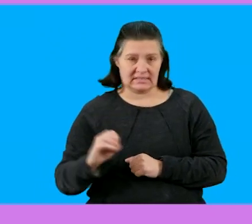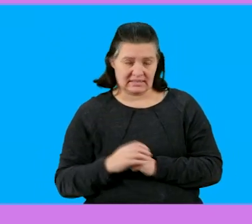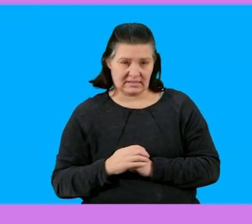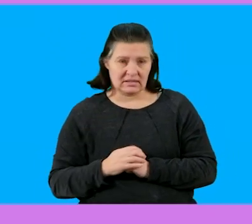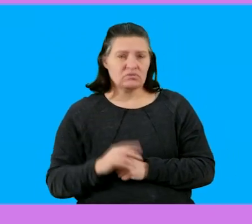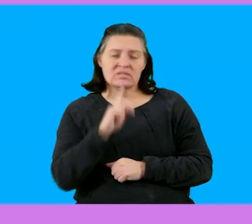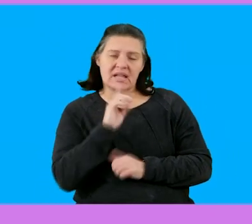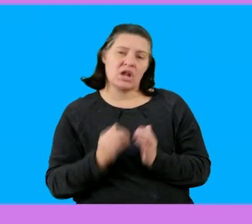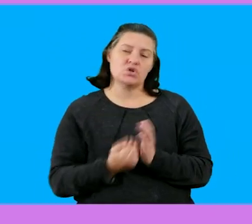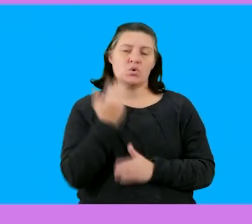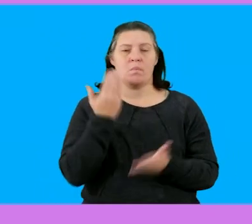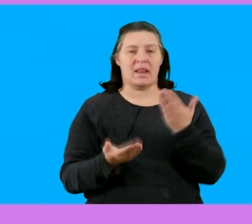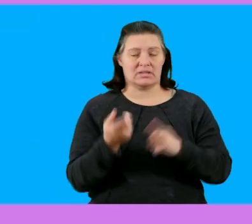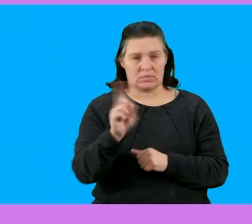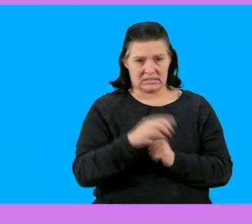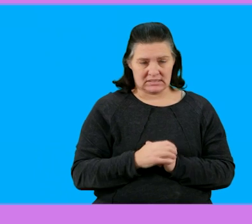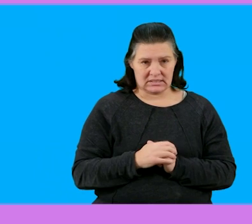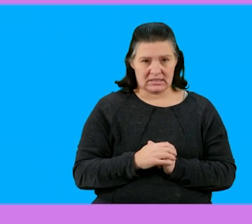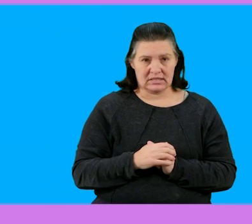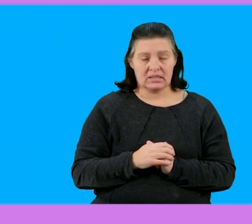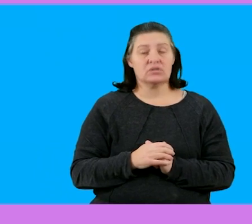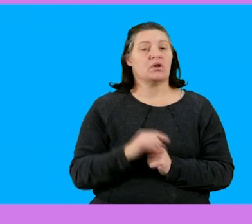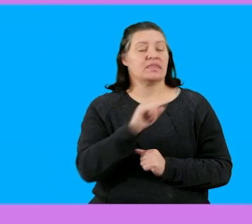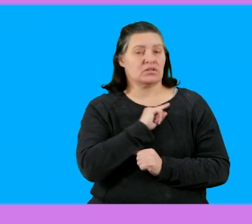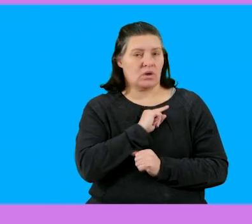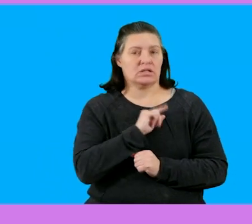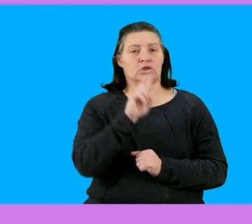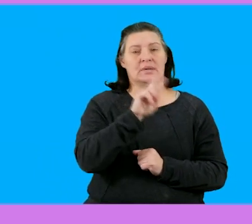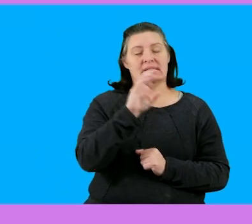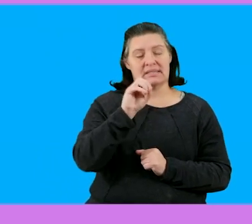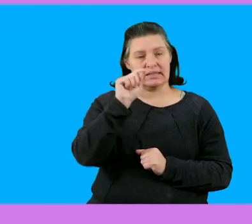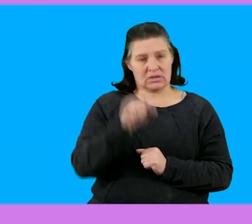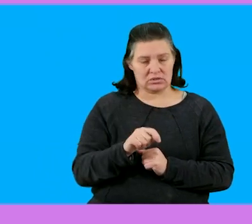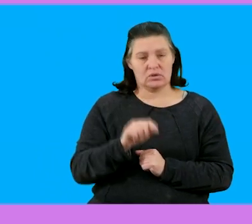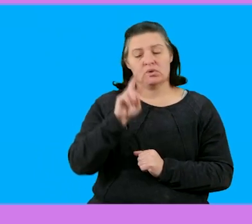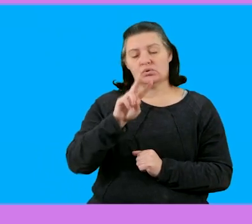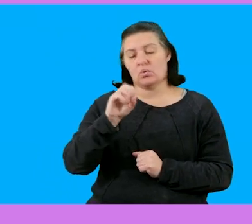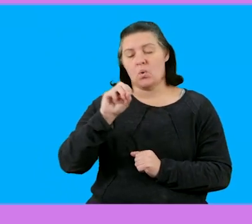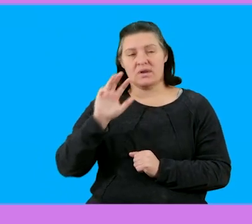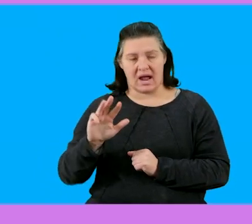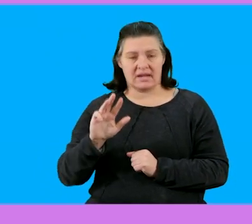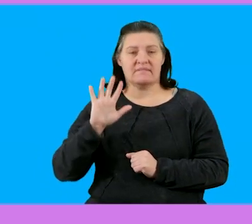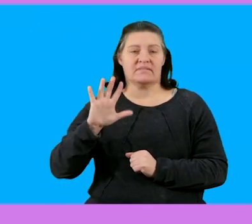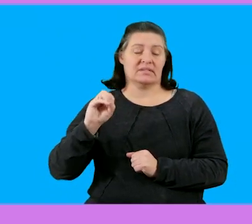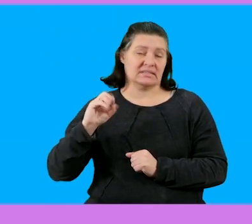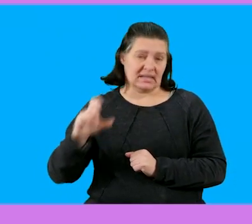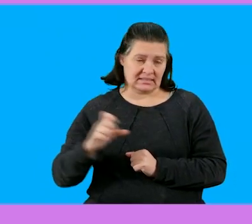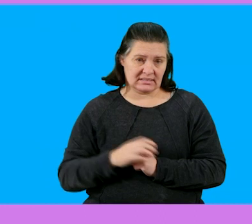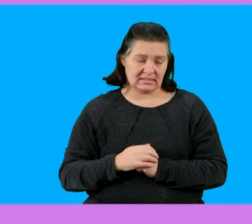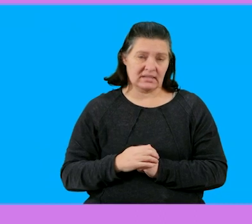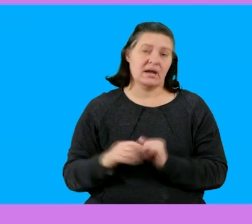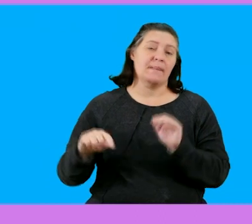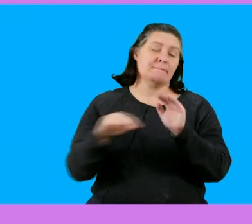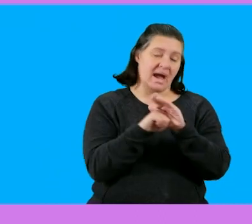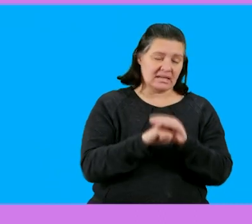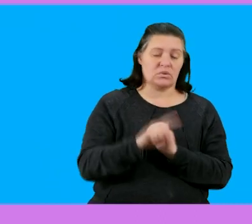to see what the new balance is so therefore I'll take 20,209 rent and 50 cents